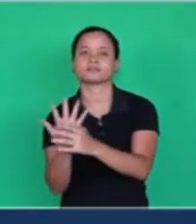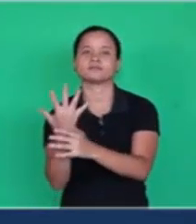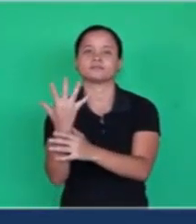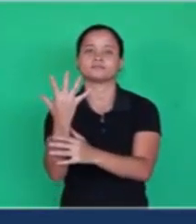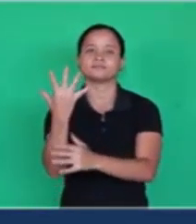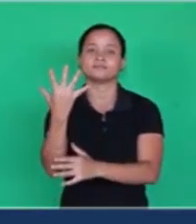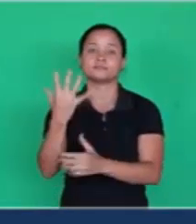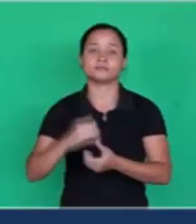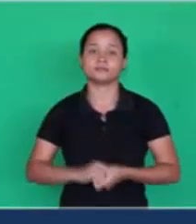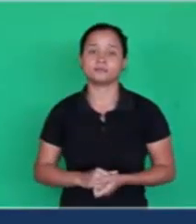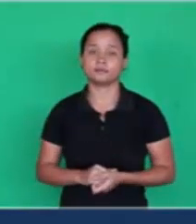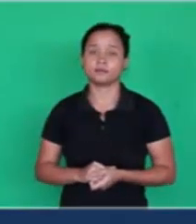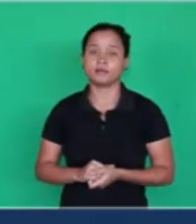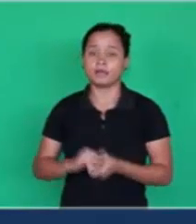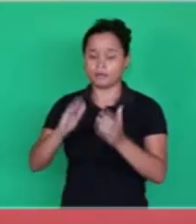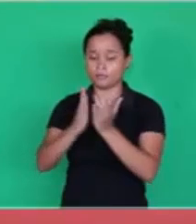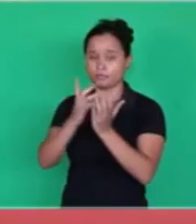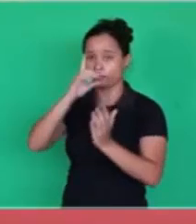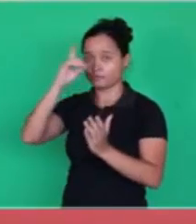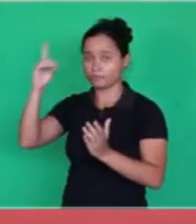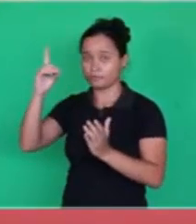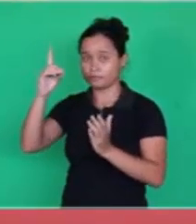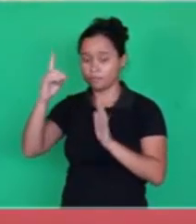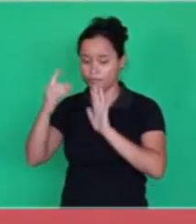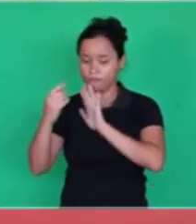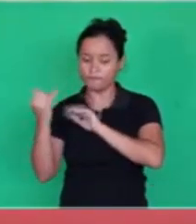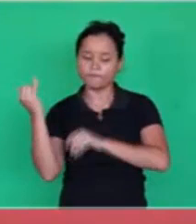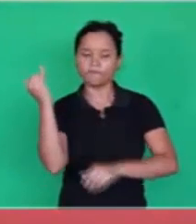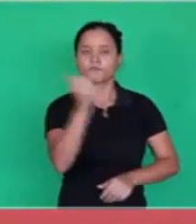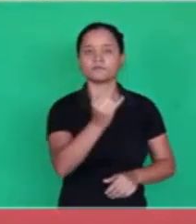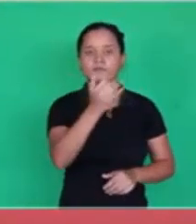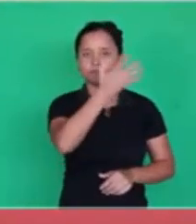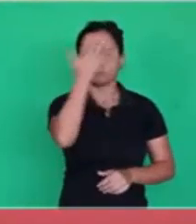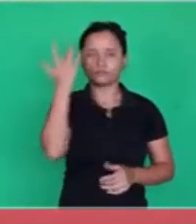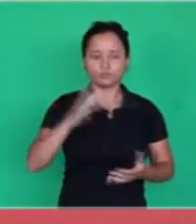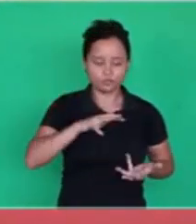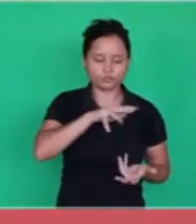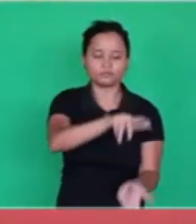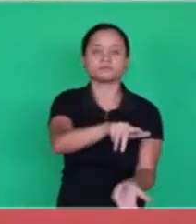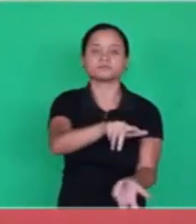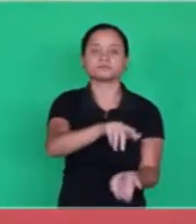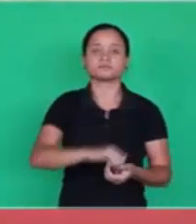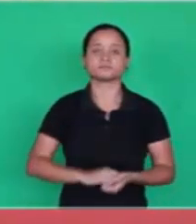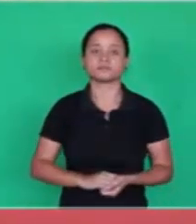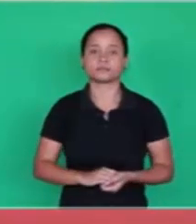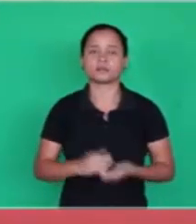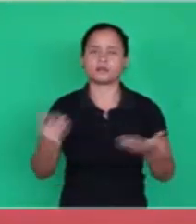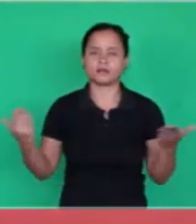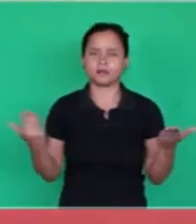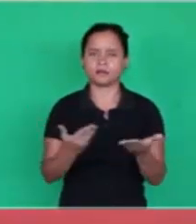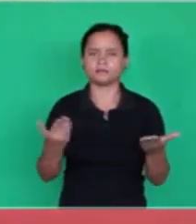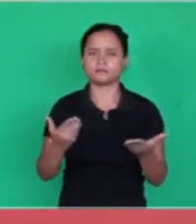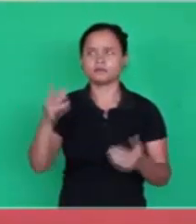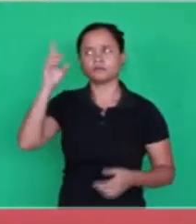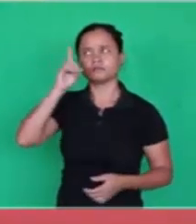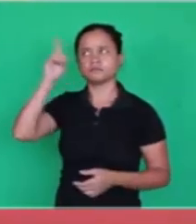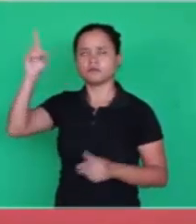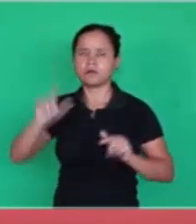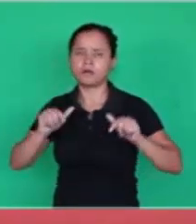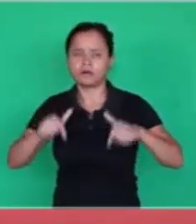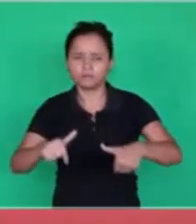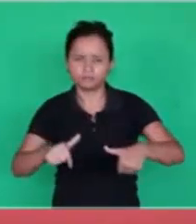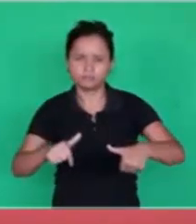So it's the Word that God uses to address the world. Now what does God do?